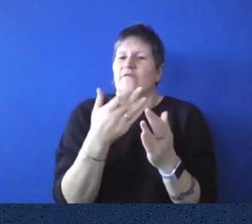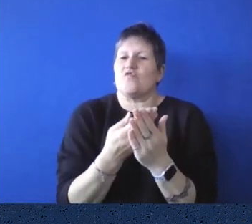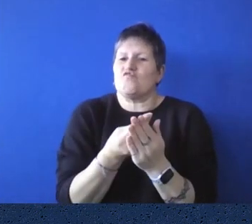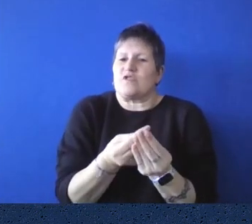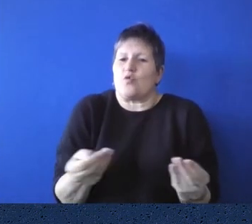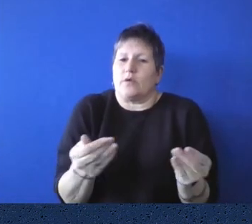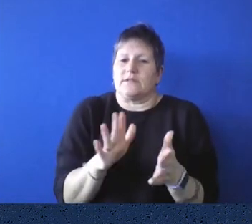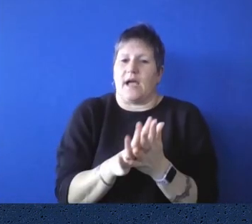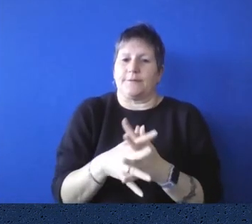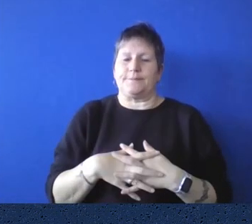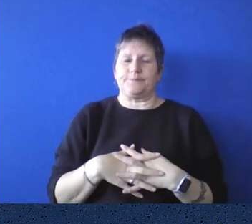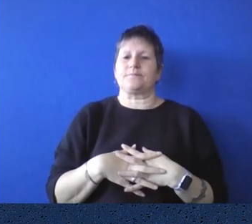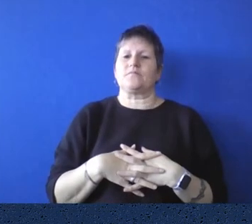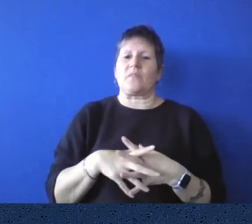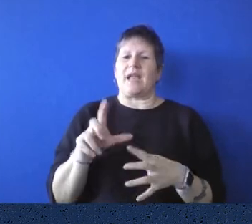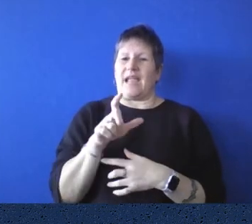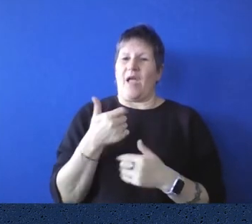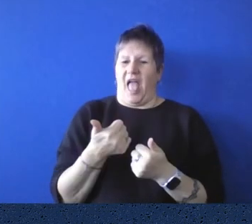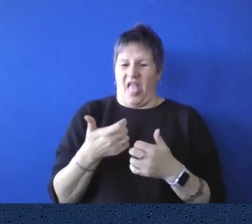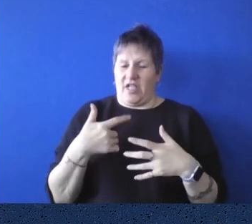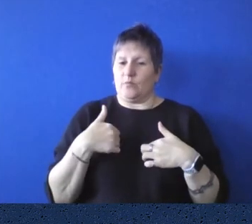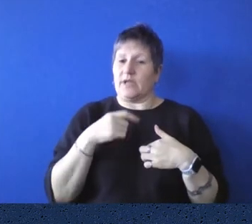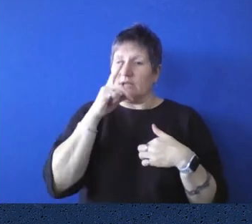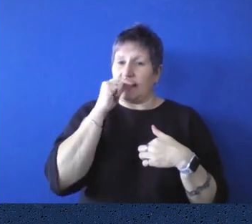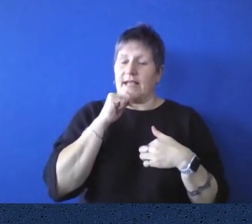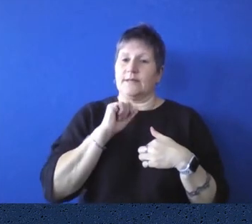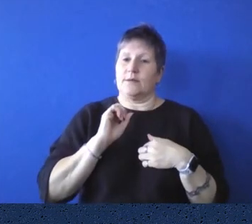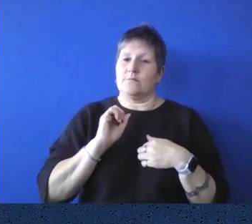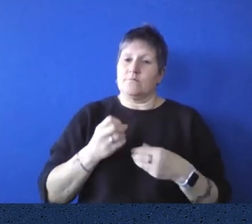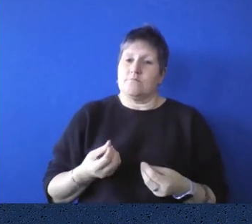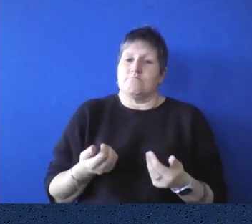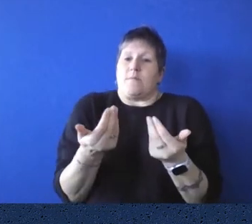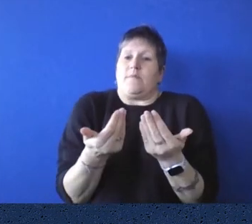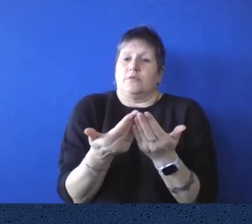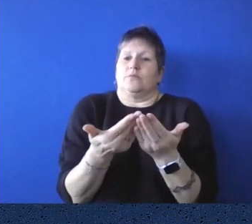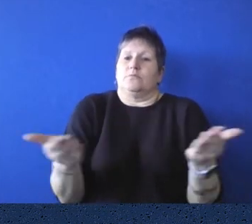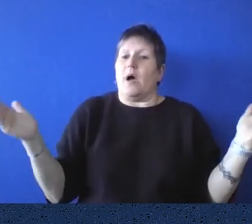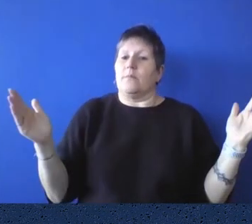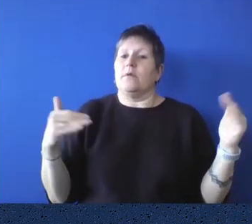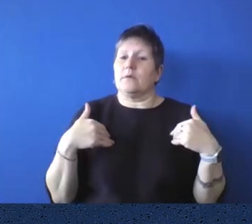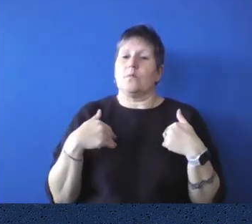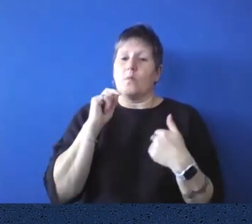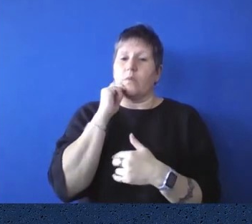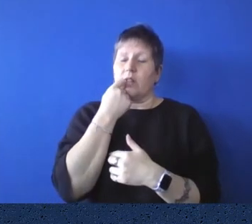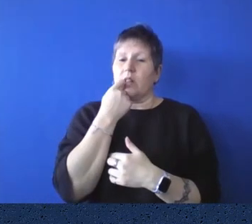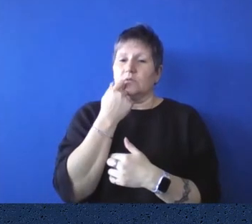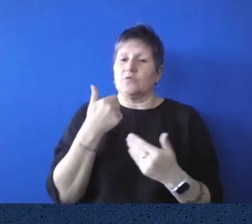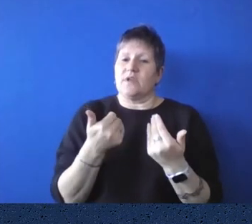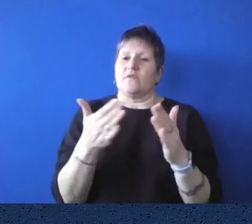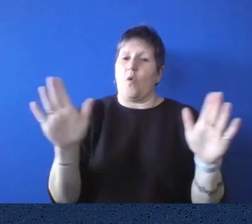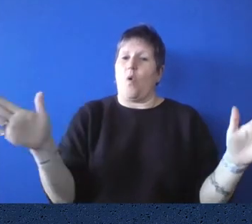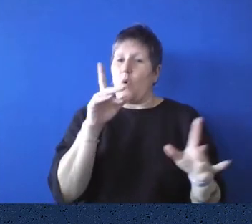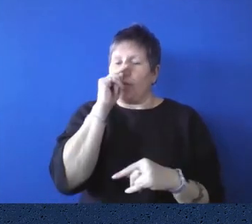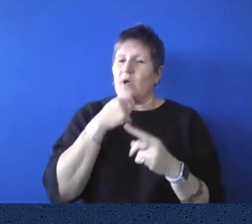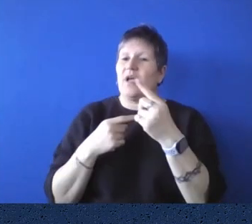um, anything that we can put out to the public, we do put out to the public. So, but any information, information that we prepare for members, of